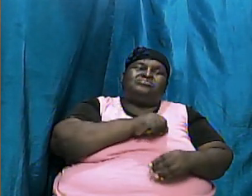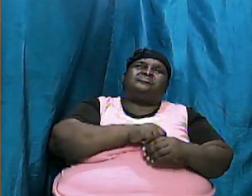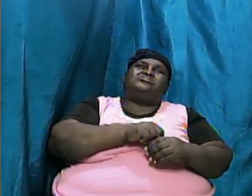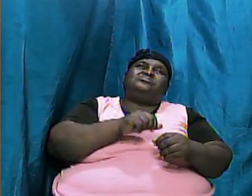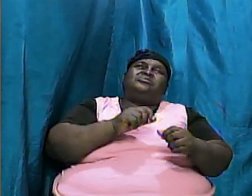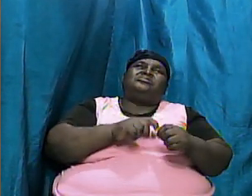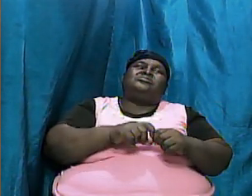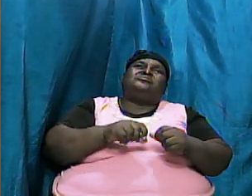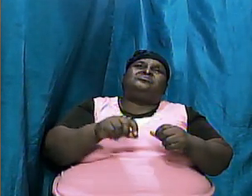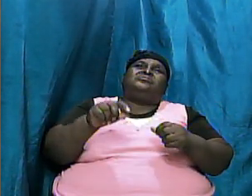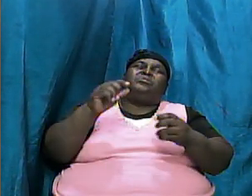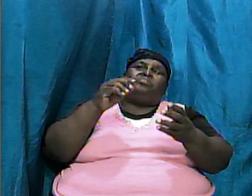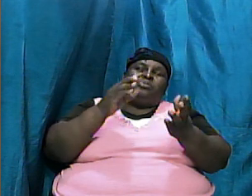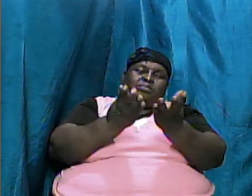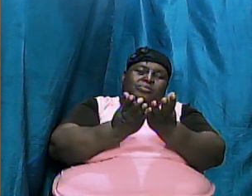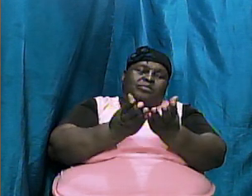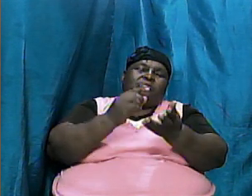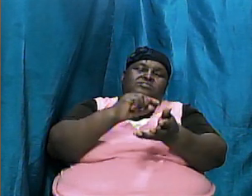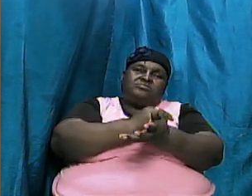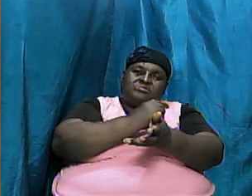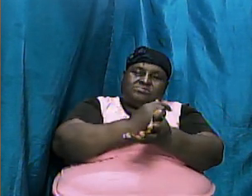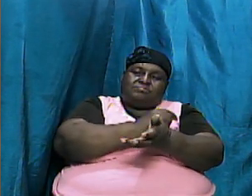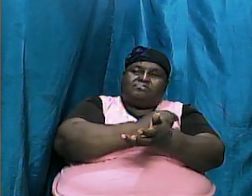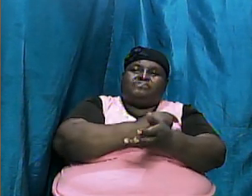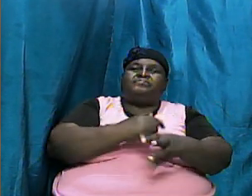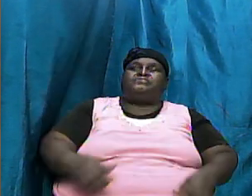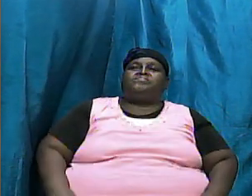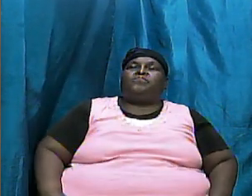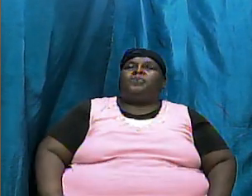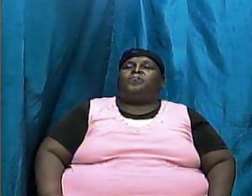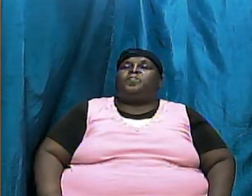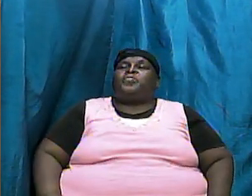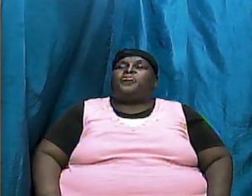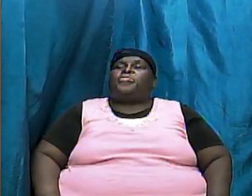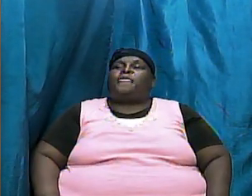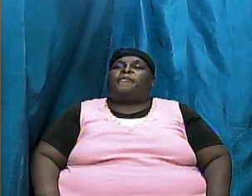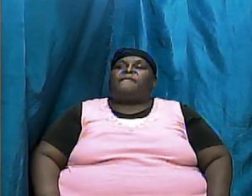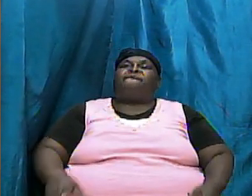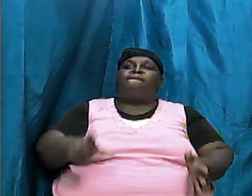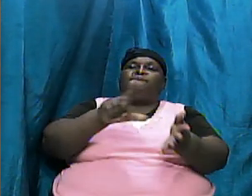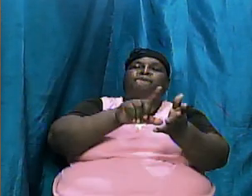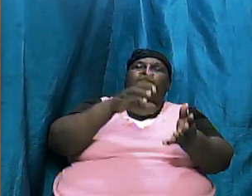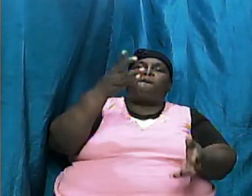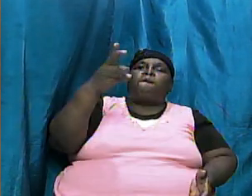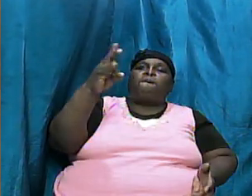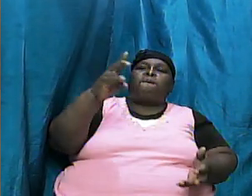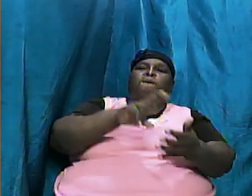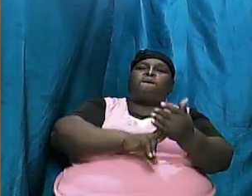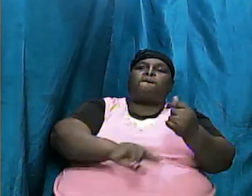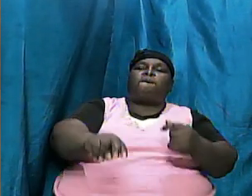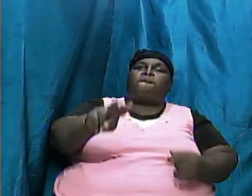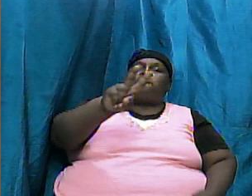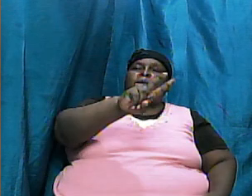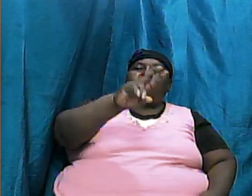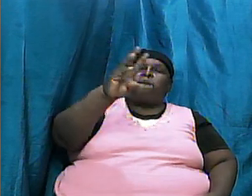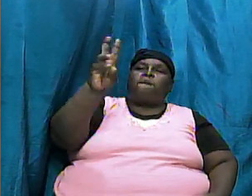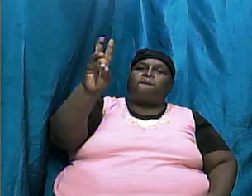book of Genesis and St. Luke chapter 17 verse